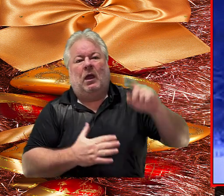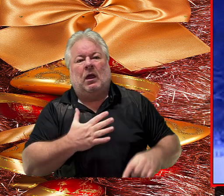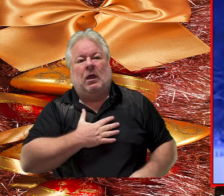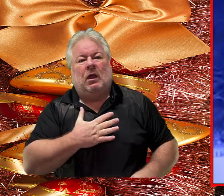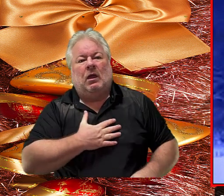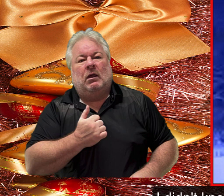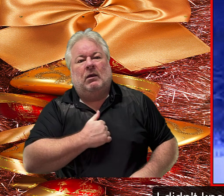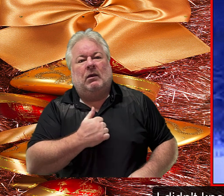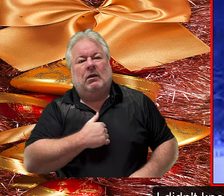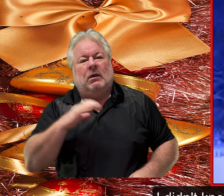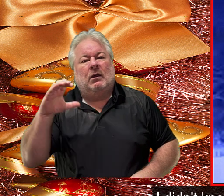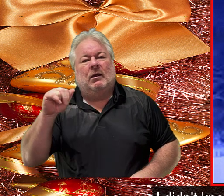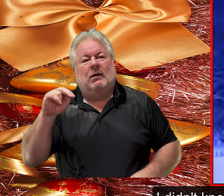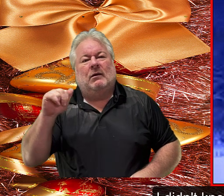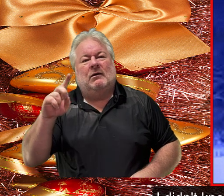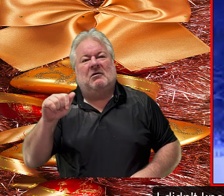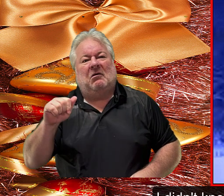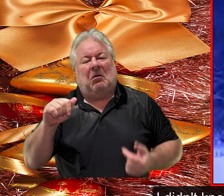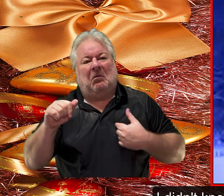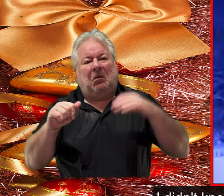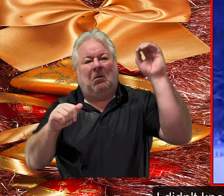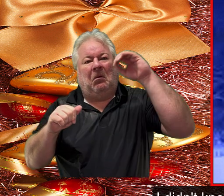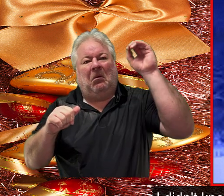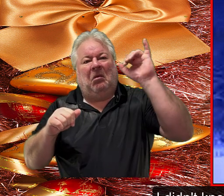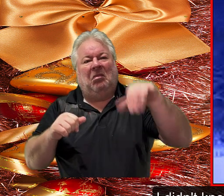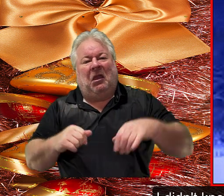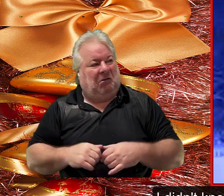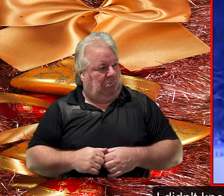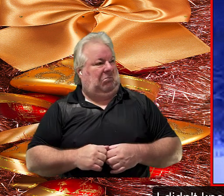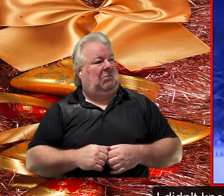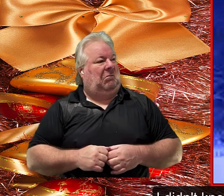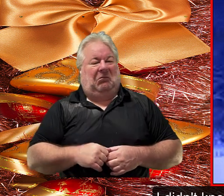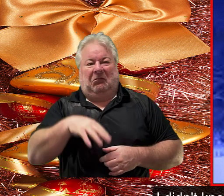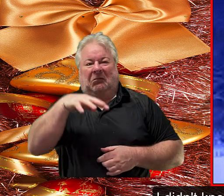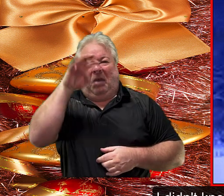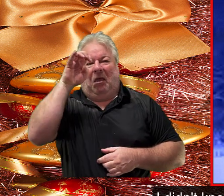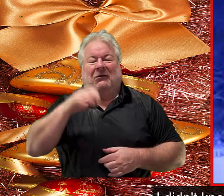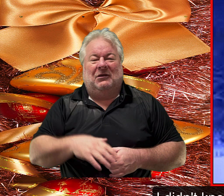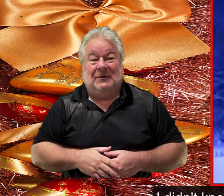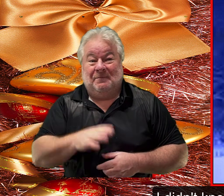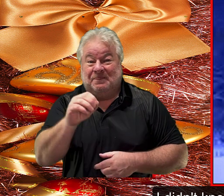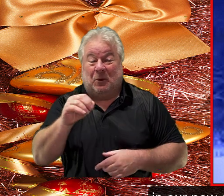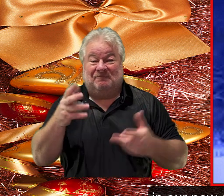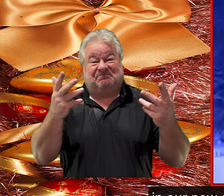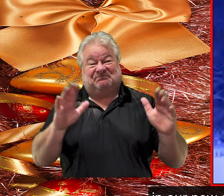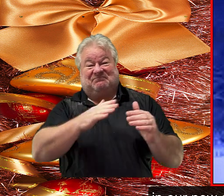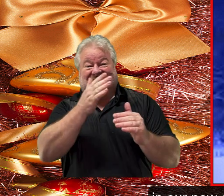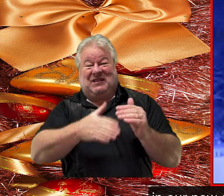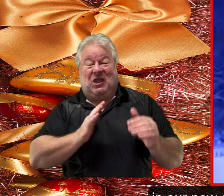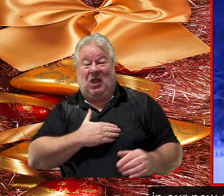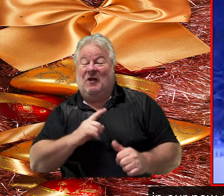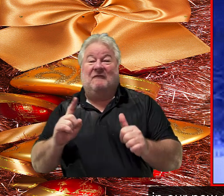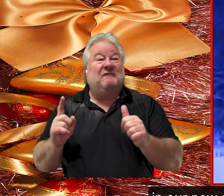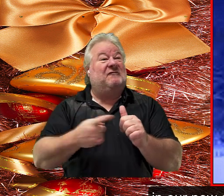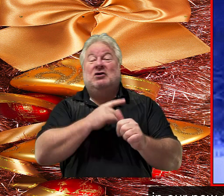i didn't know that so to end our first trip in our